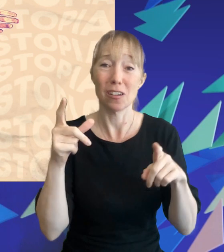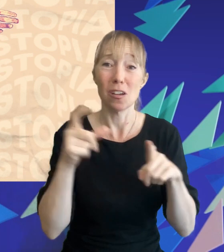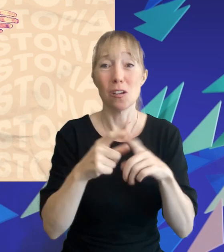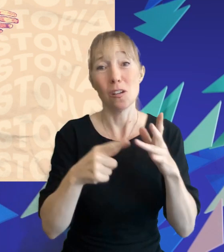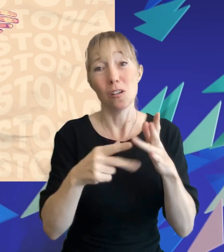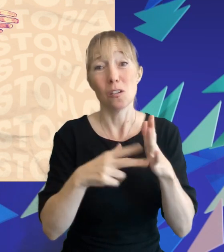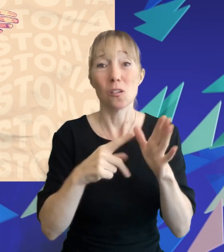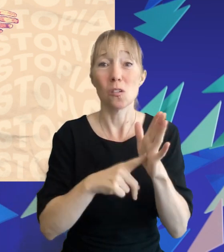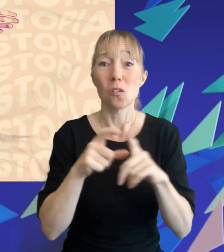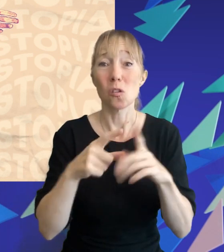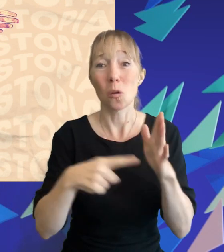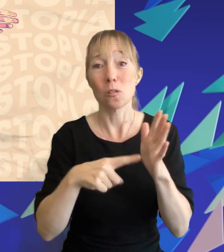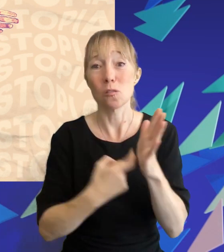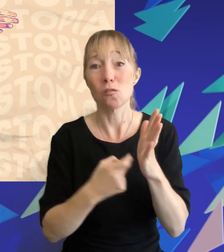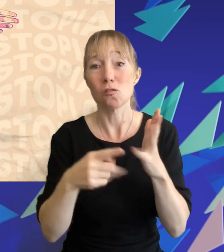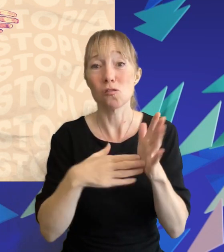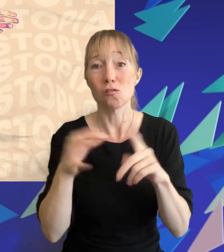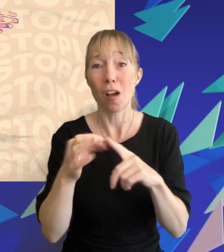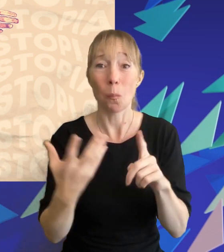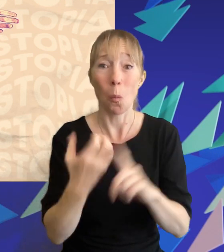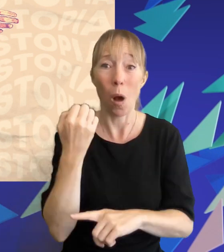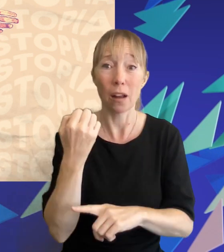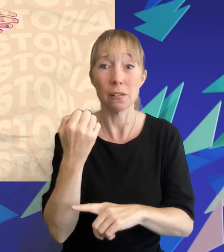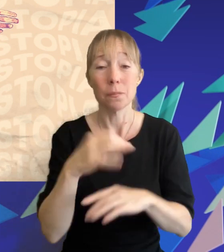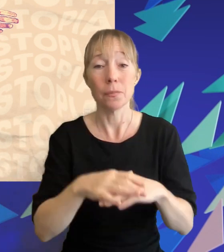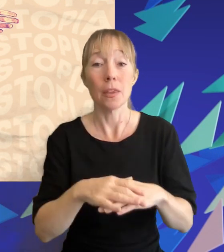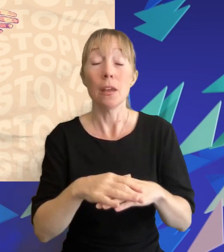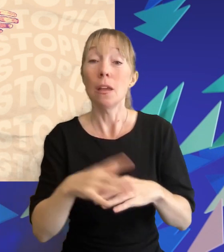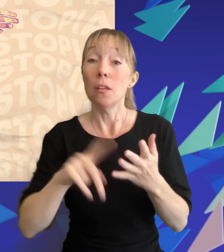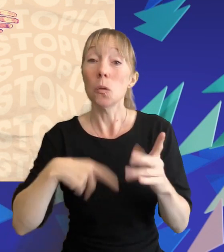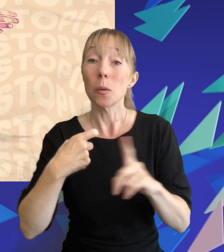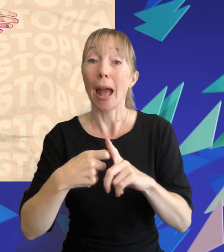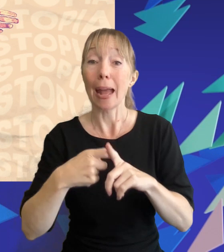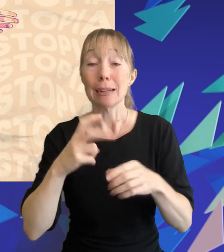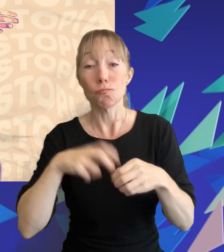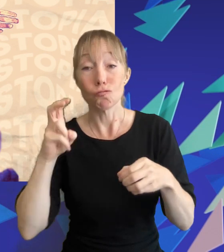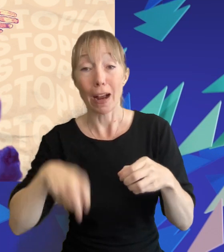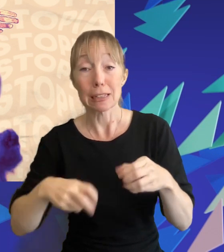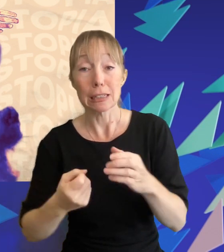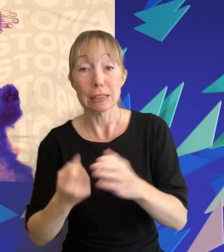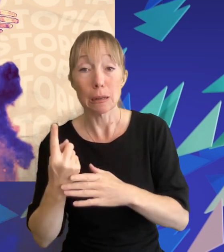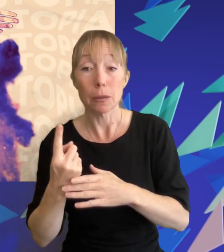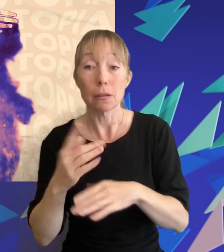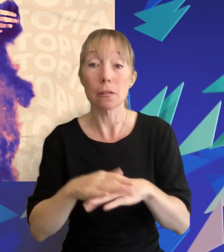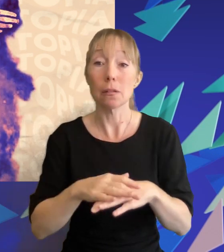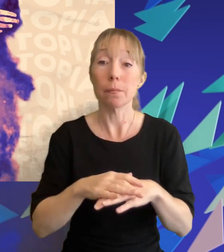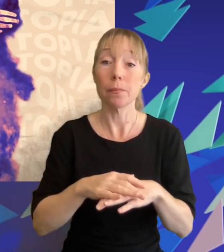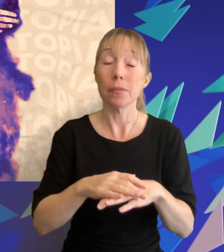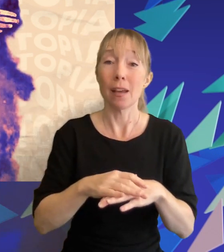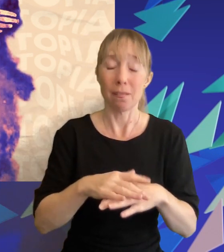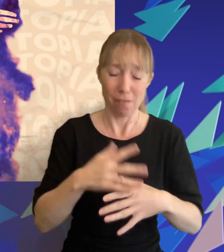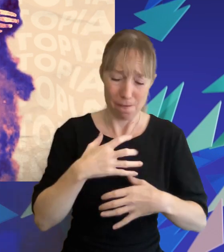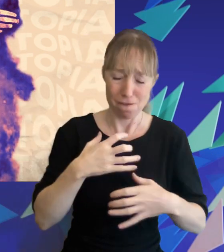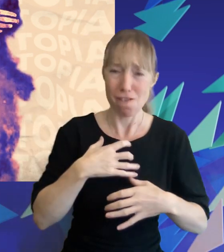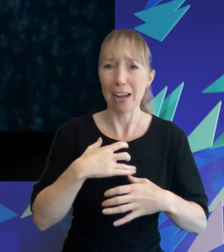in the uk we had the brexit referendum with the decision to leave the european union and there were some quite frightening nuclear missile tests